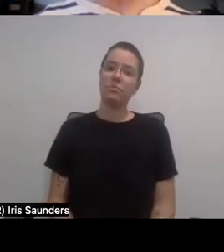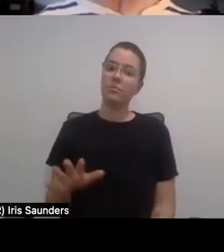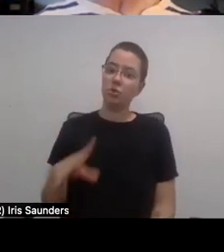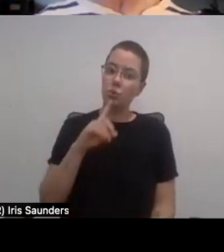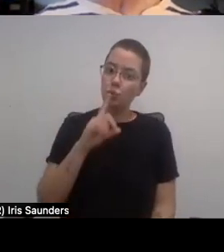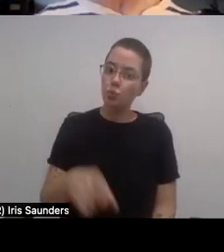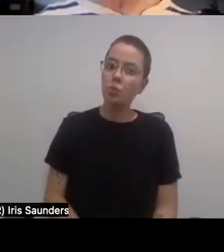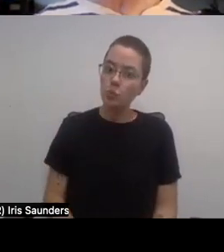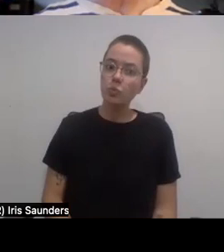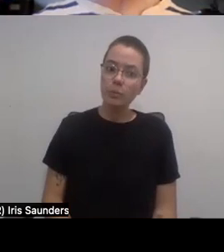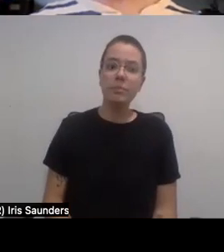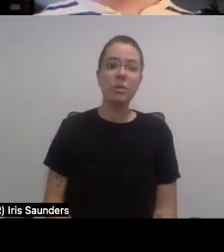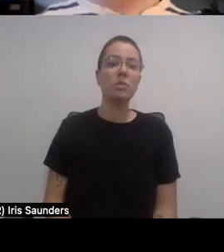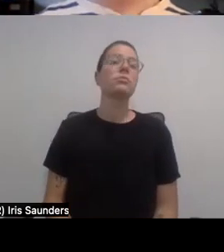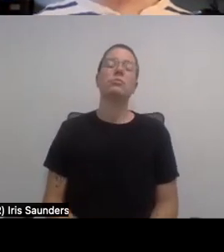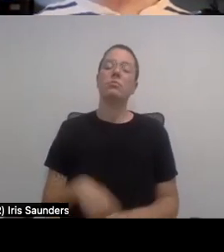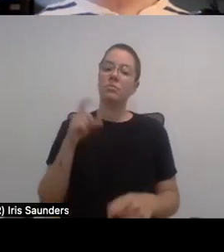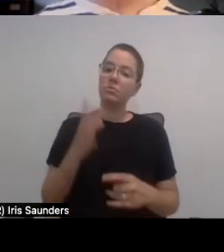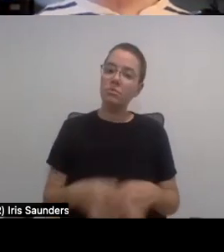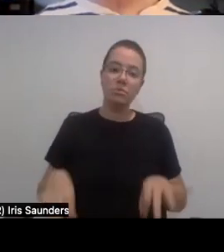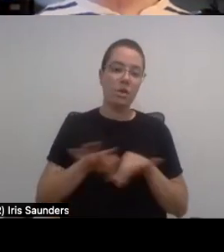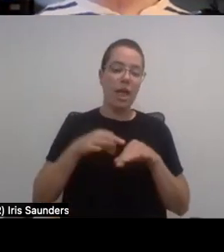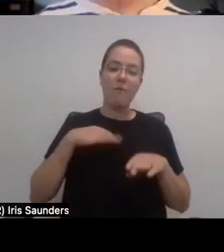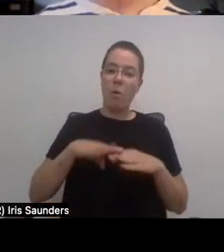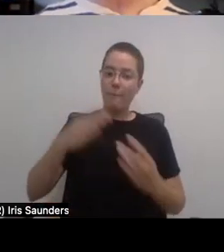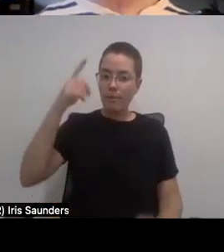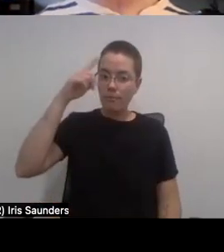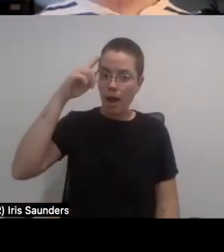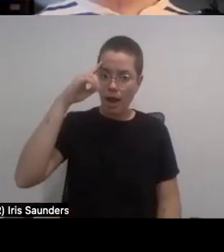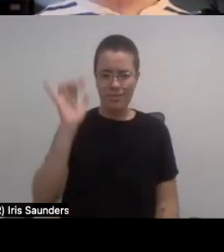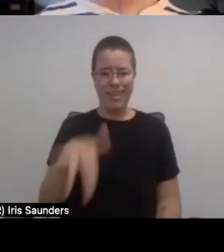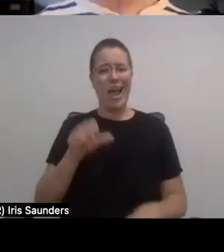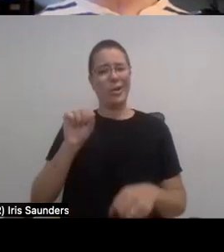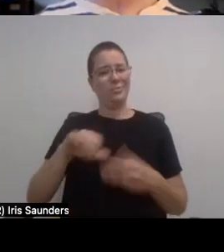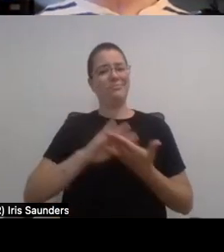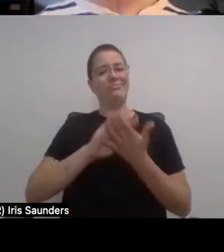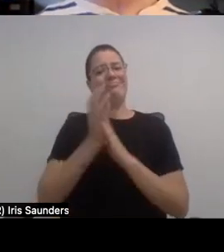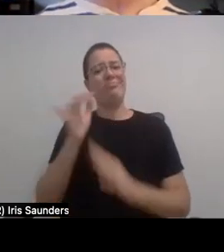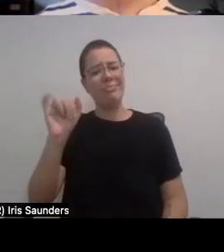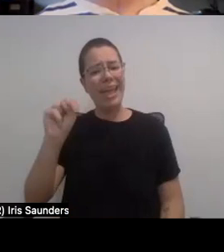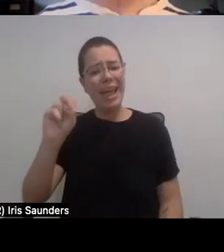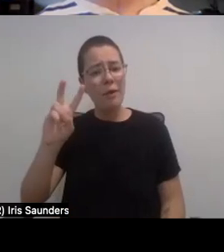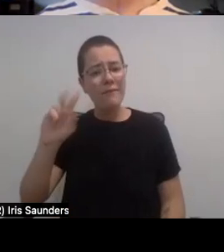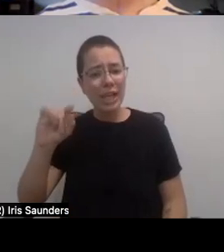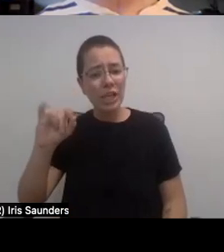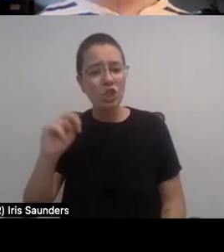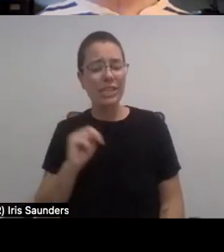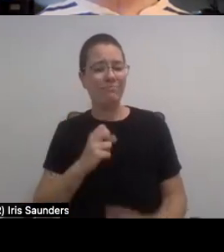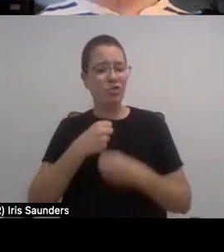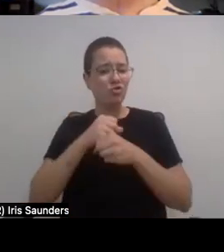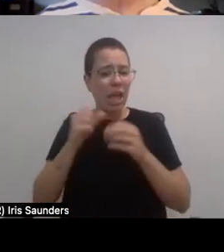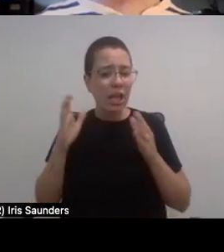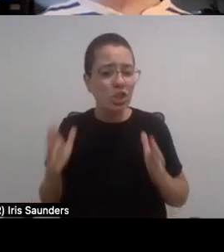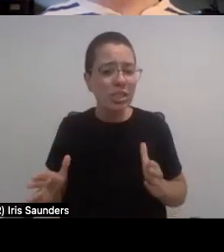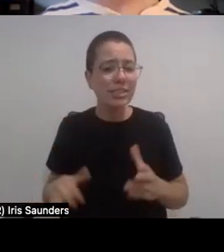can come from an open mind, so much amazing innovation, beautiful art, beautiful creations, as long as there's that open